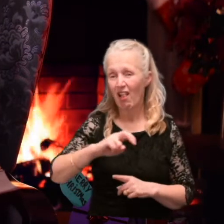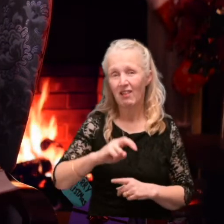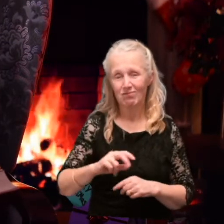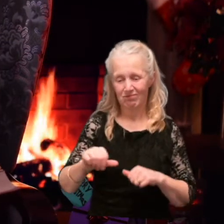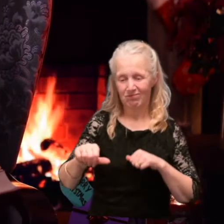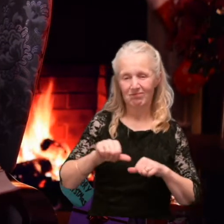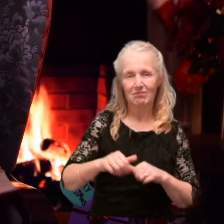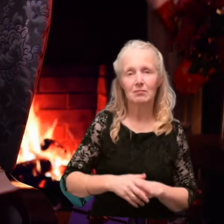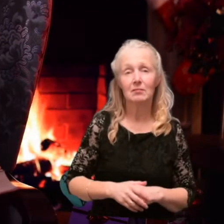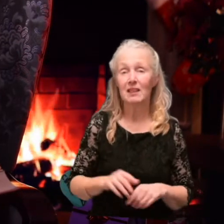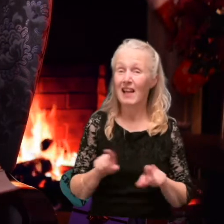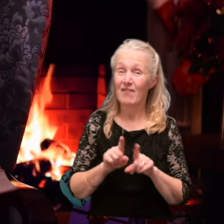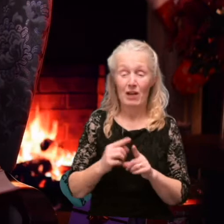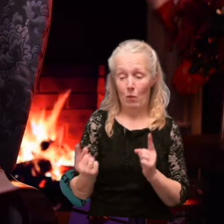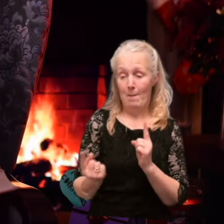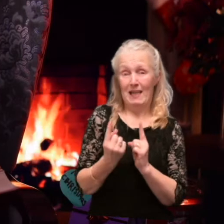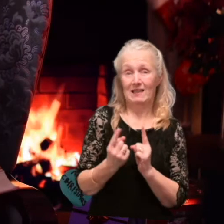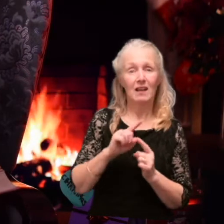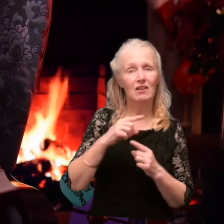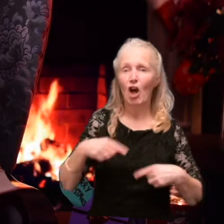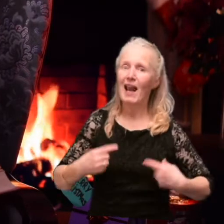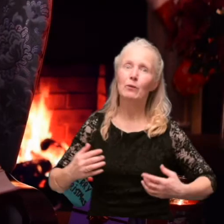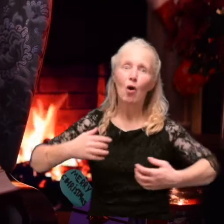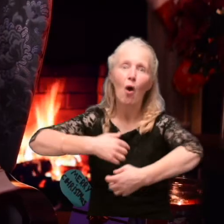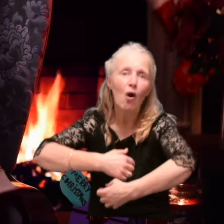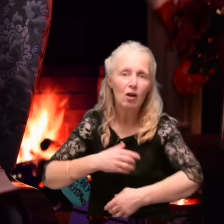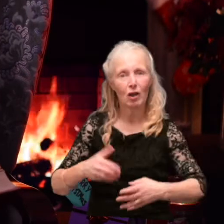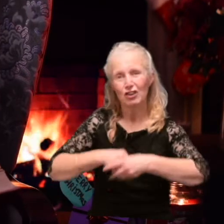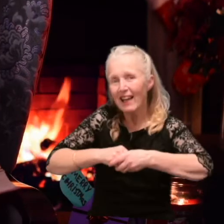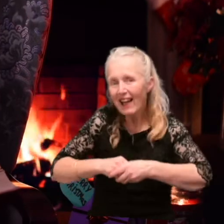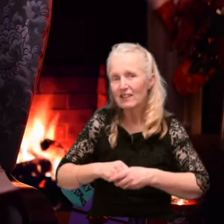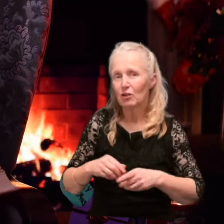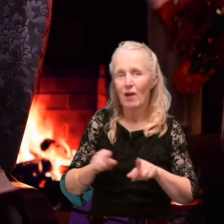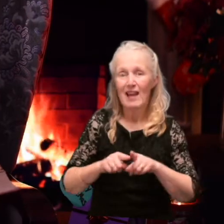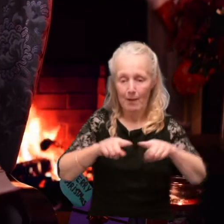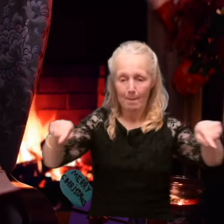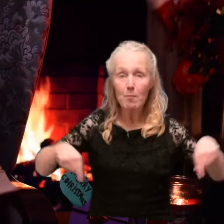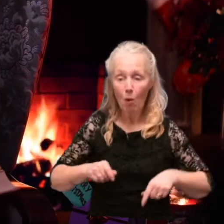if we do meet up we can't hug, shake hands or even play board games.